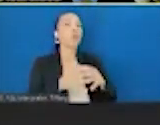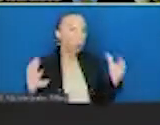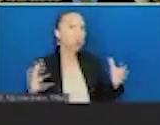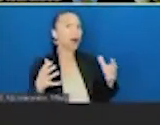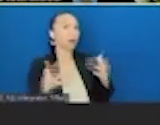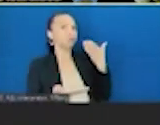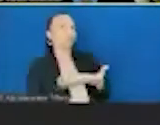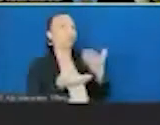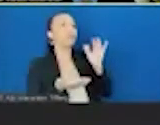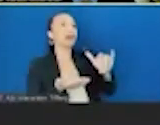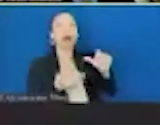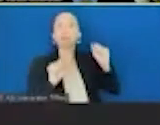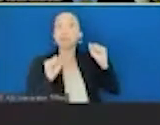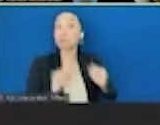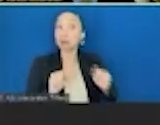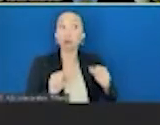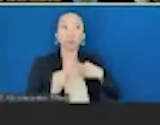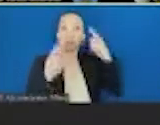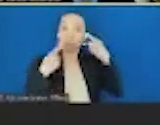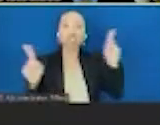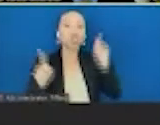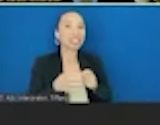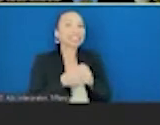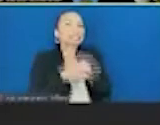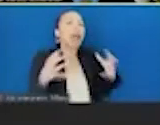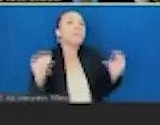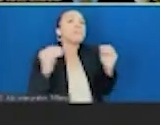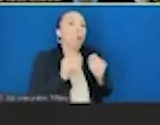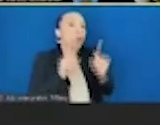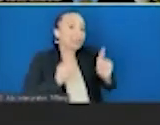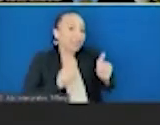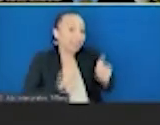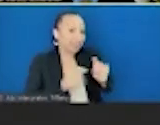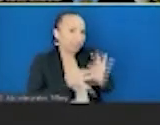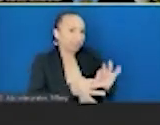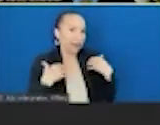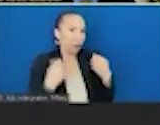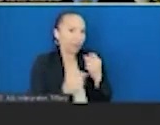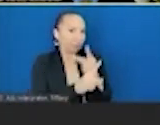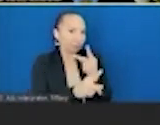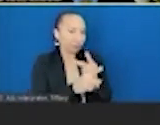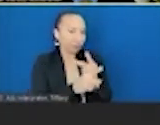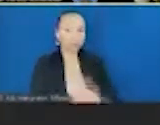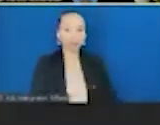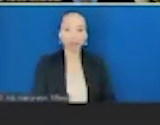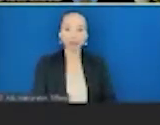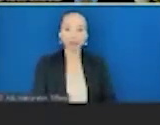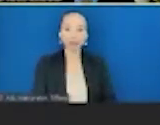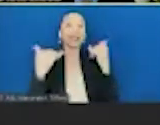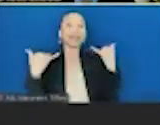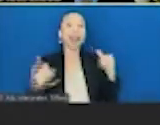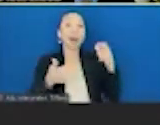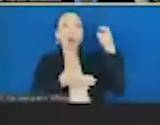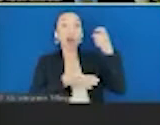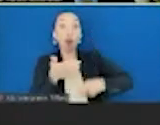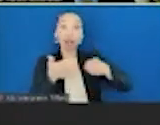promising and should be expanded and tested in health care. And we've done an analysis looking at the cost effectiveness of what if you gave